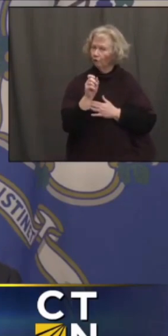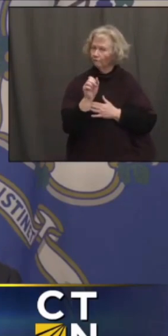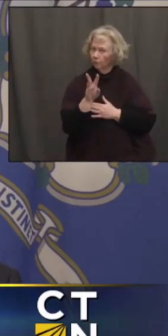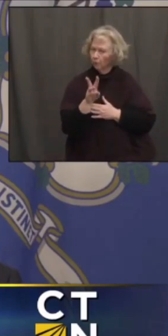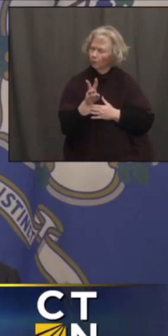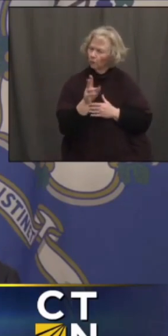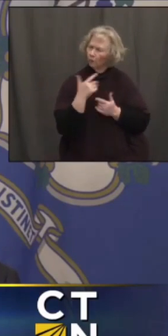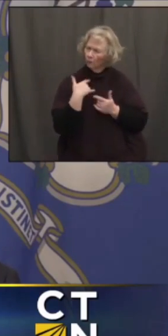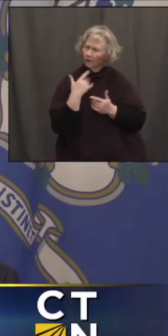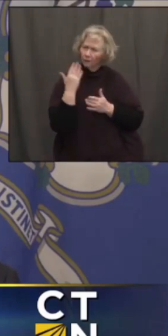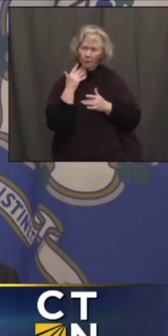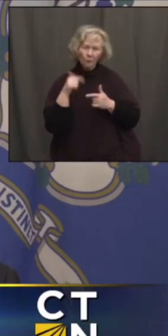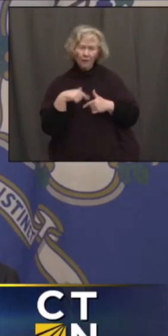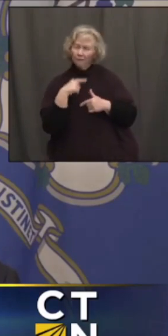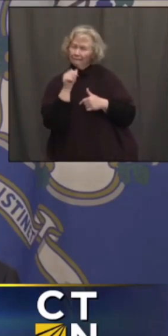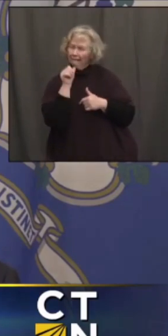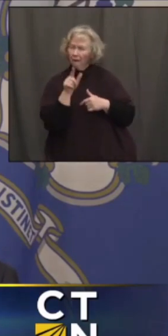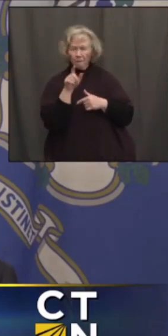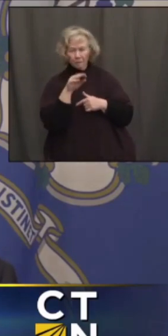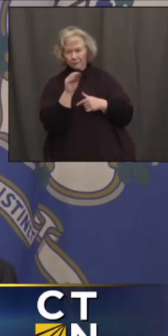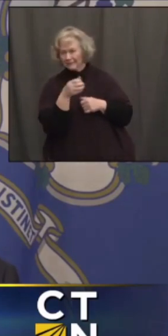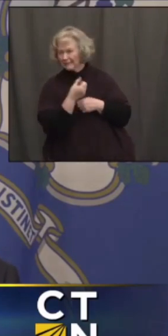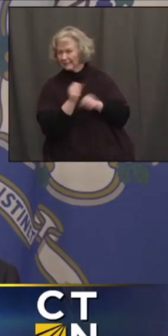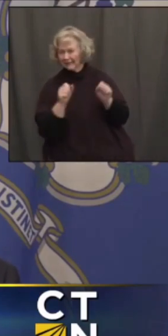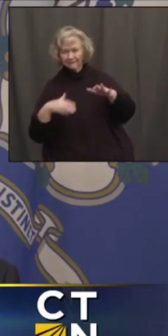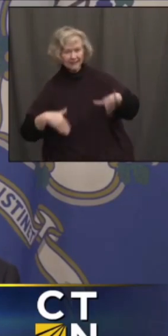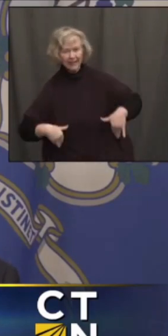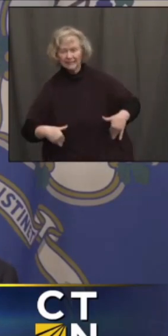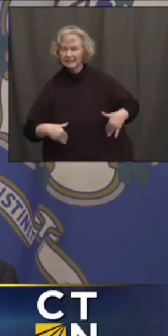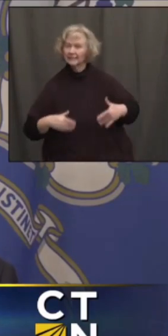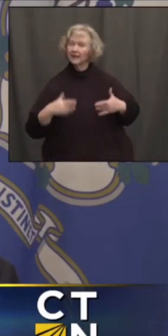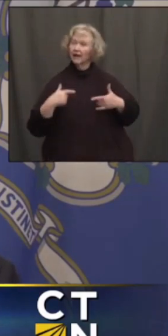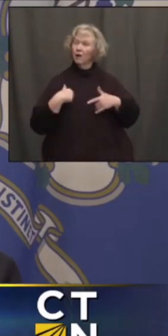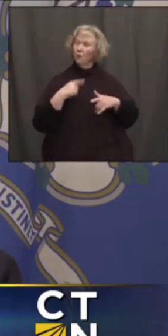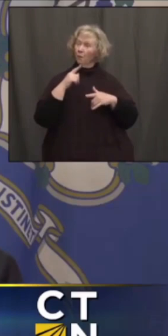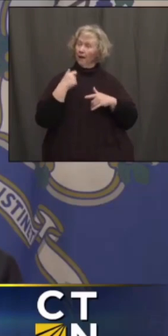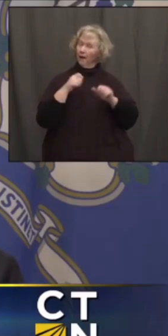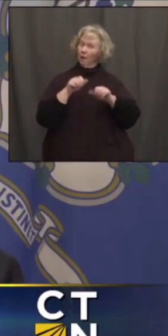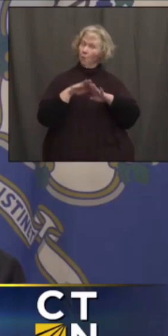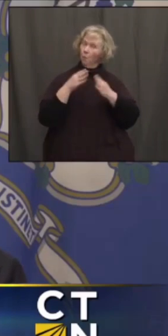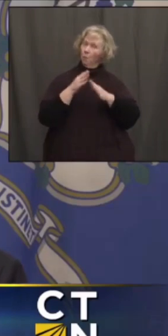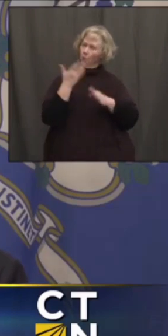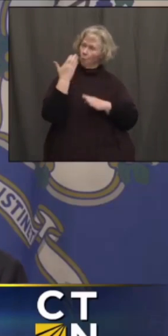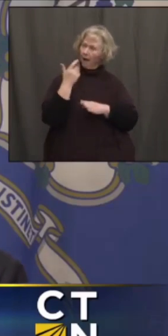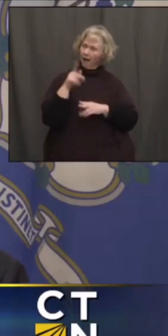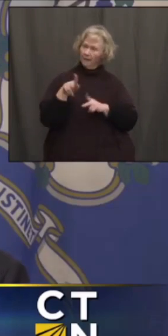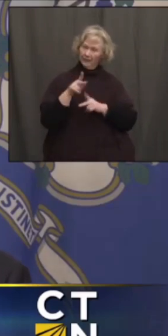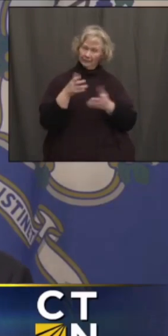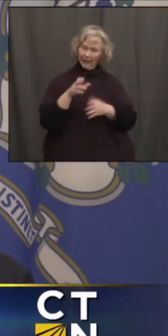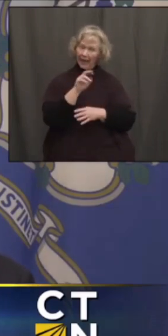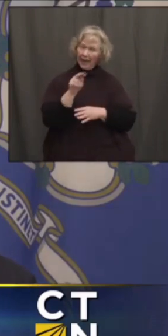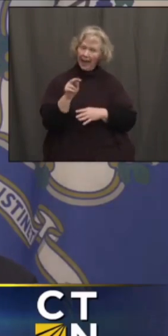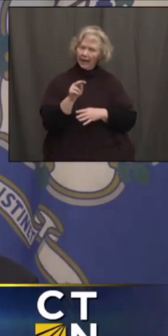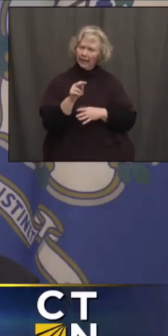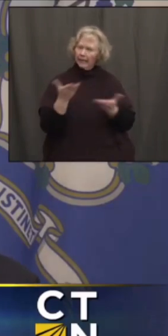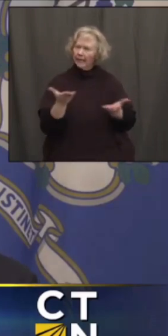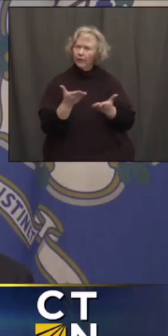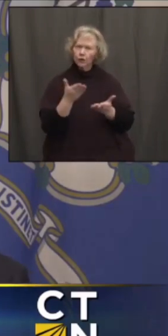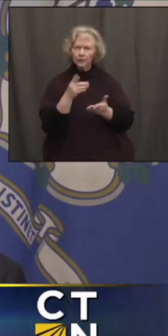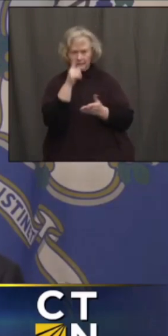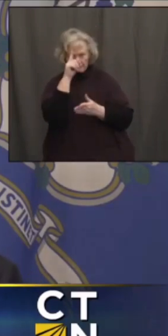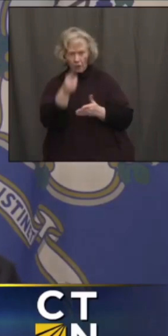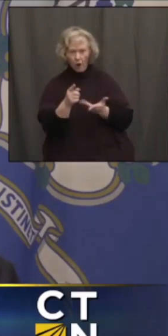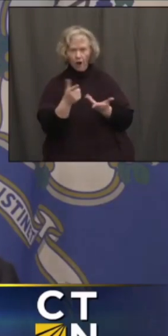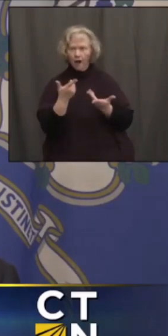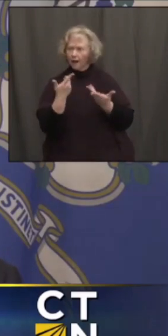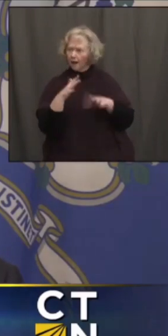out of the woods yet. And we can only do this safely. We can only reopen because the people in Connecticut have been sparked for the last six months and allowed us to